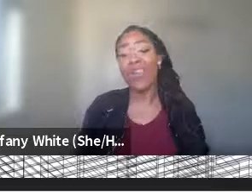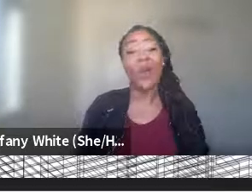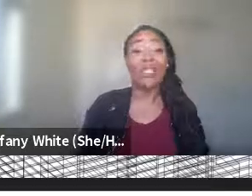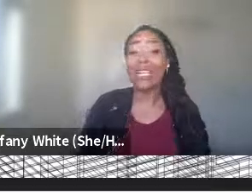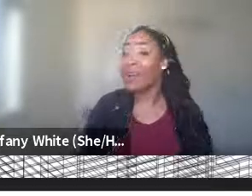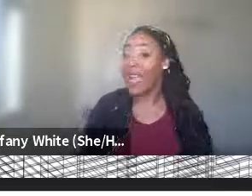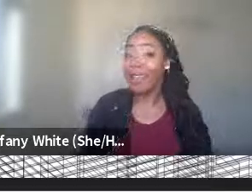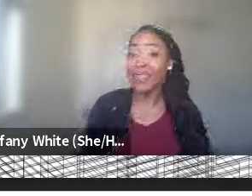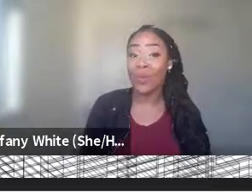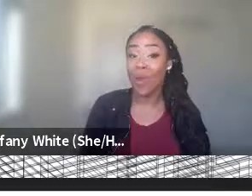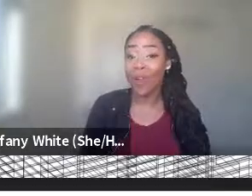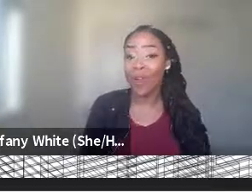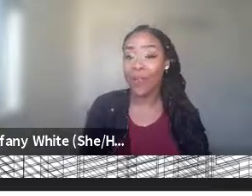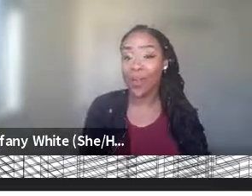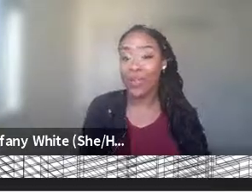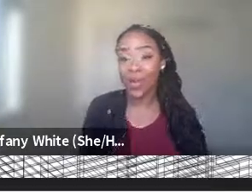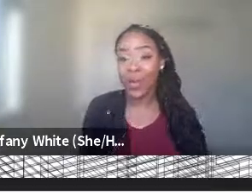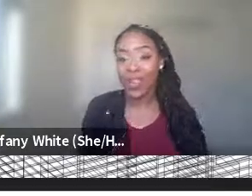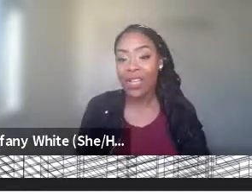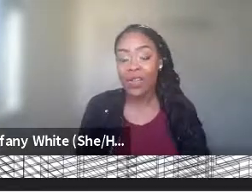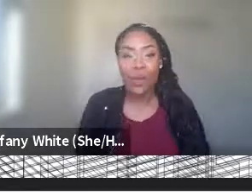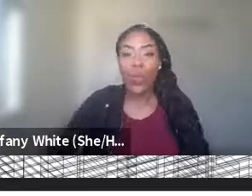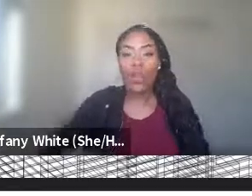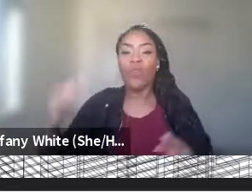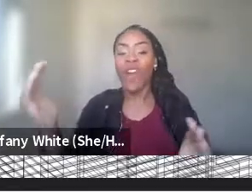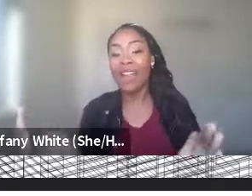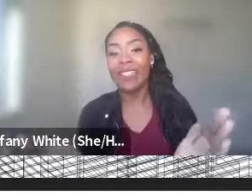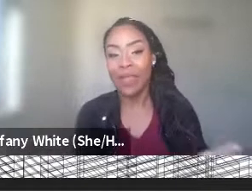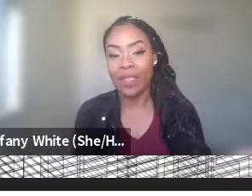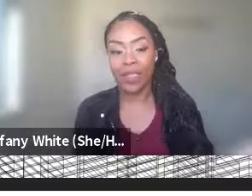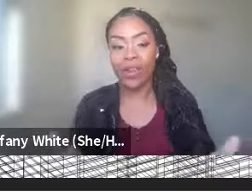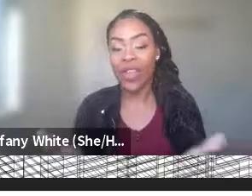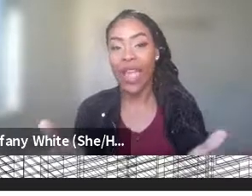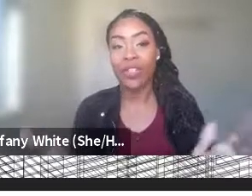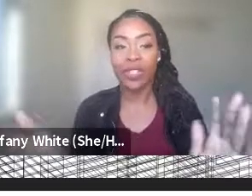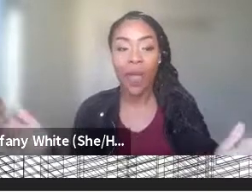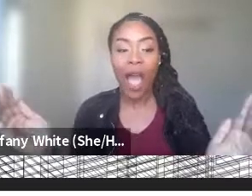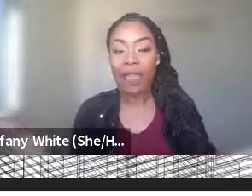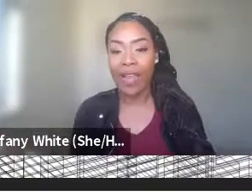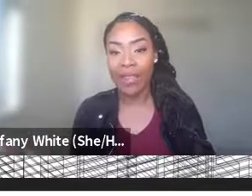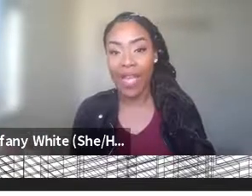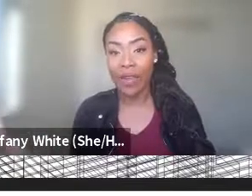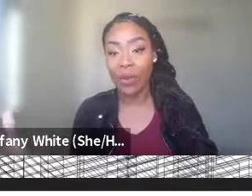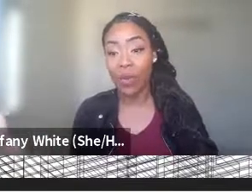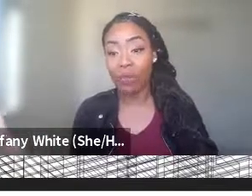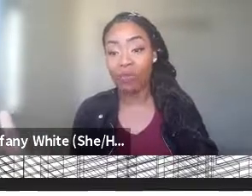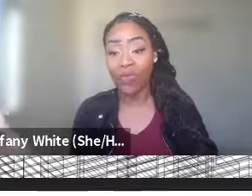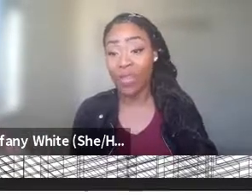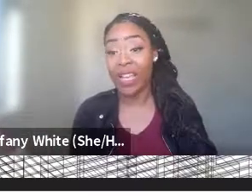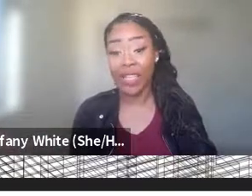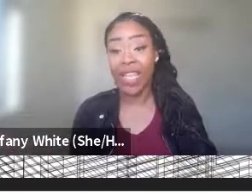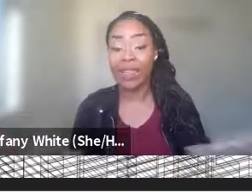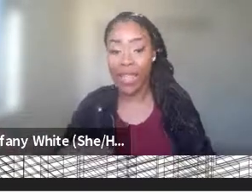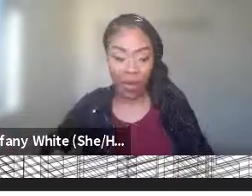you have no idea how talented you are, you know? And so when you find something that they're good at, just highlighting that and, you know,